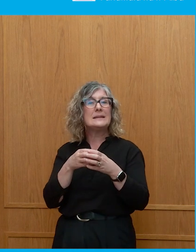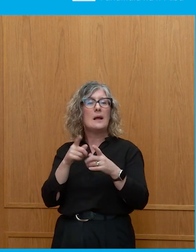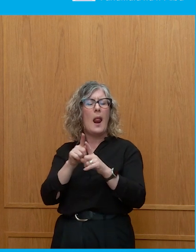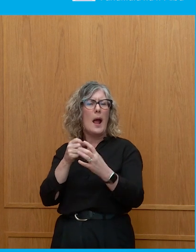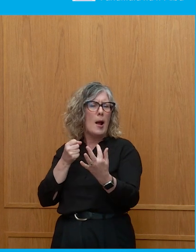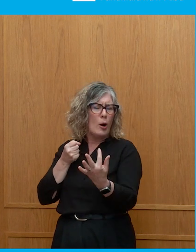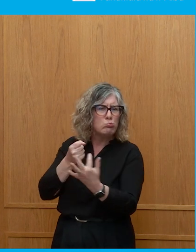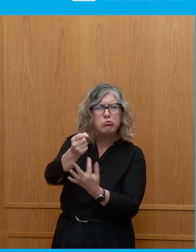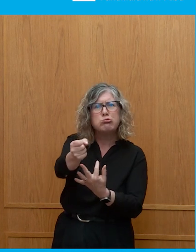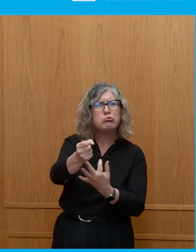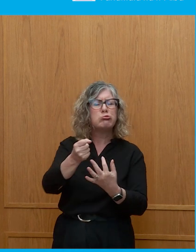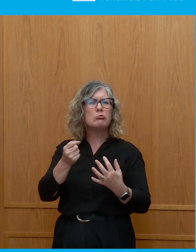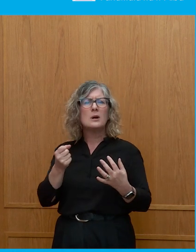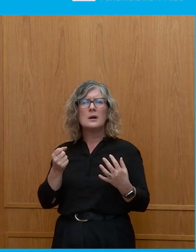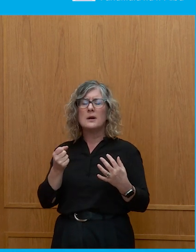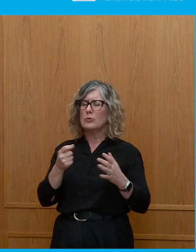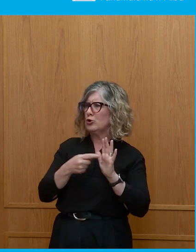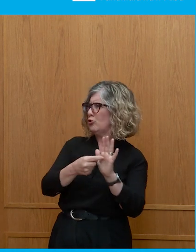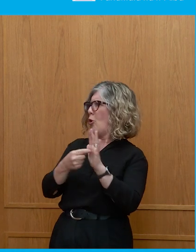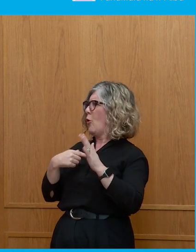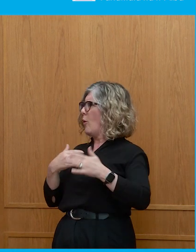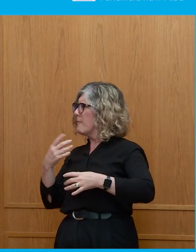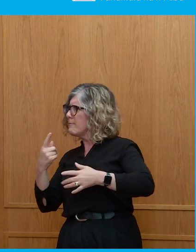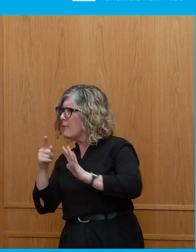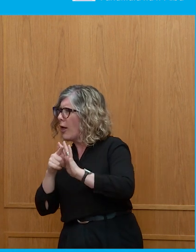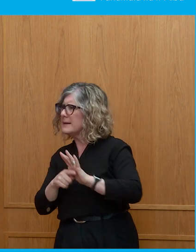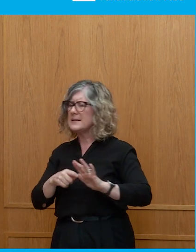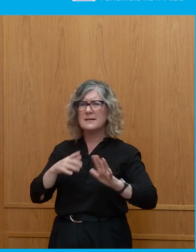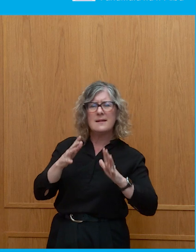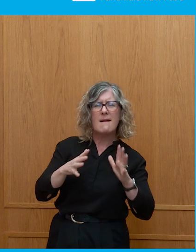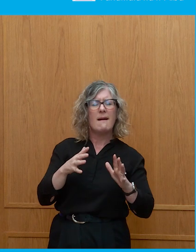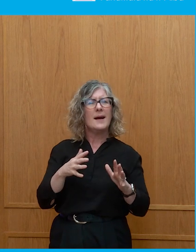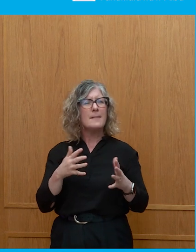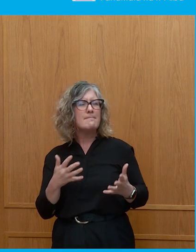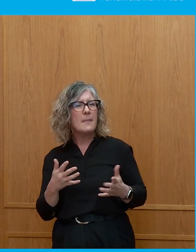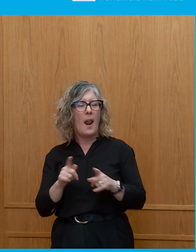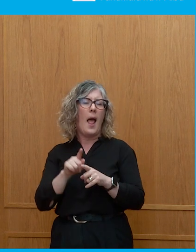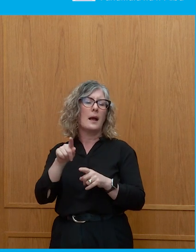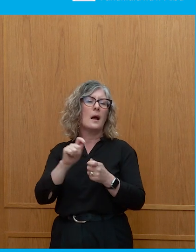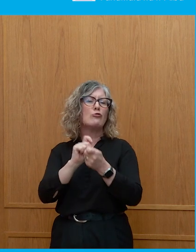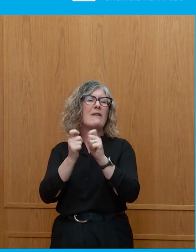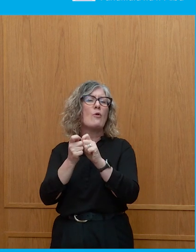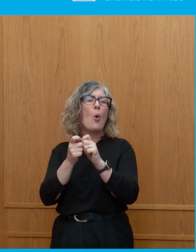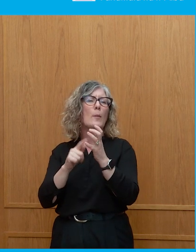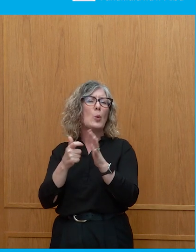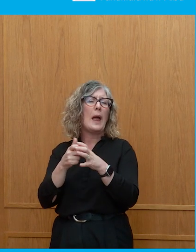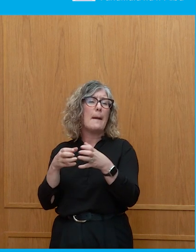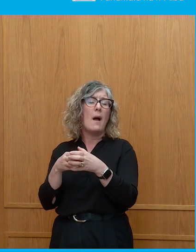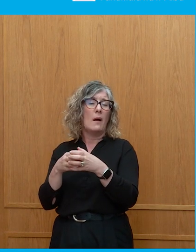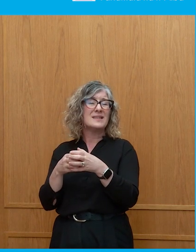on a substantive basis, rather than reform, which has broken through on the basis of one figure head alone?